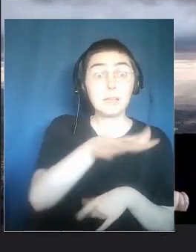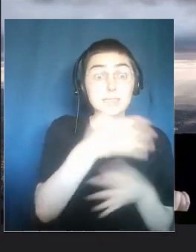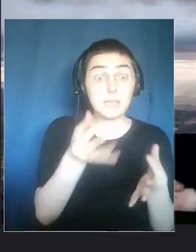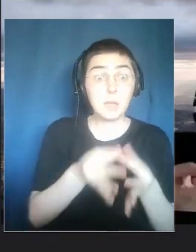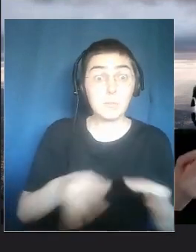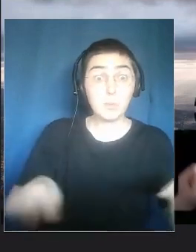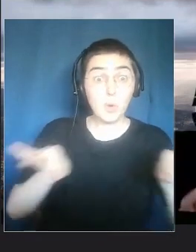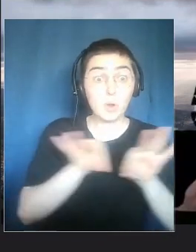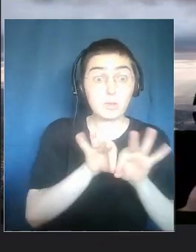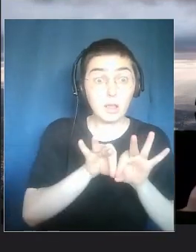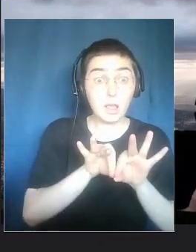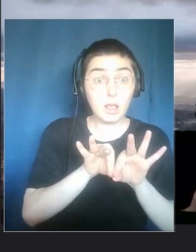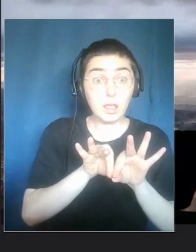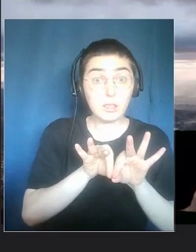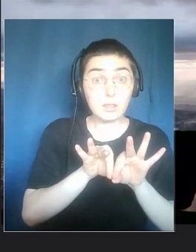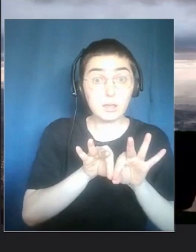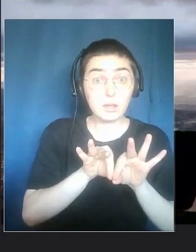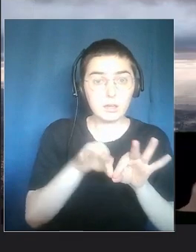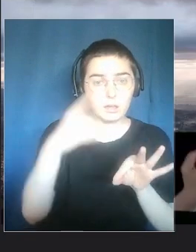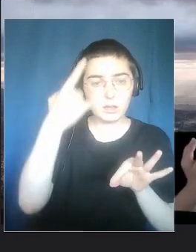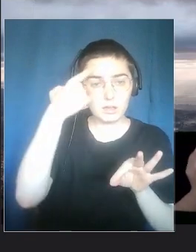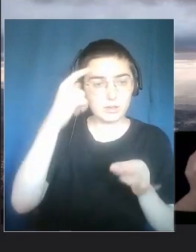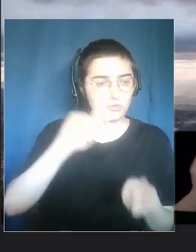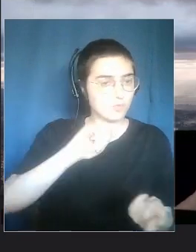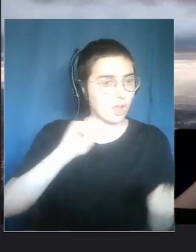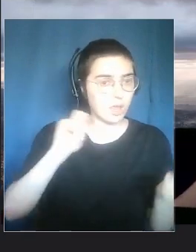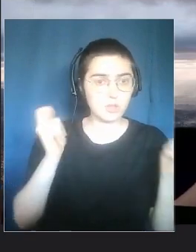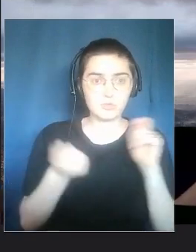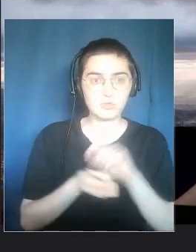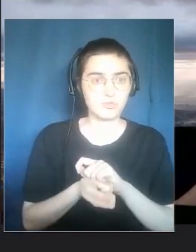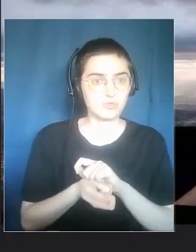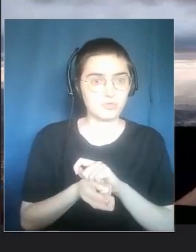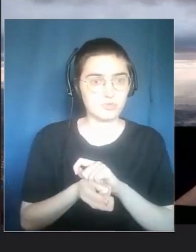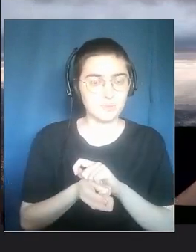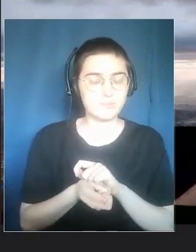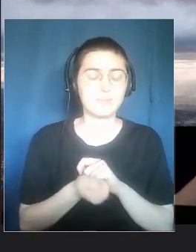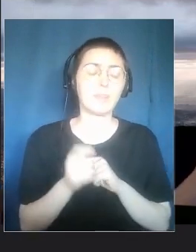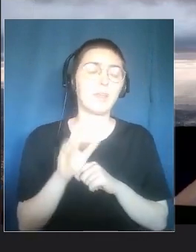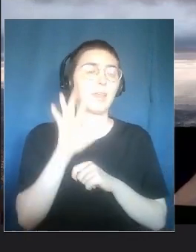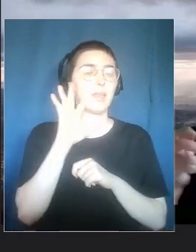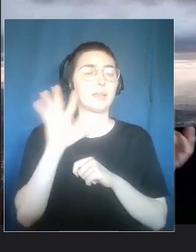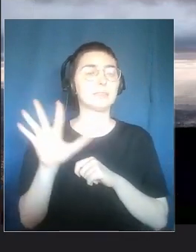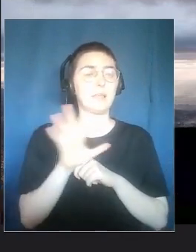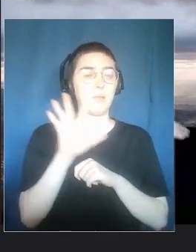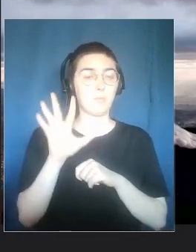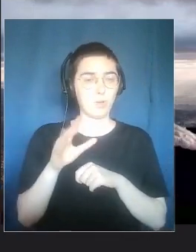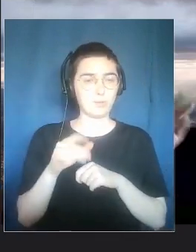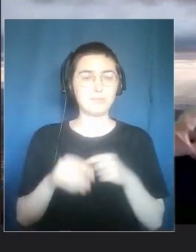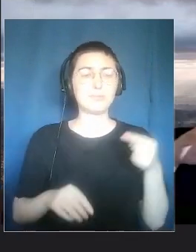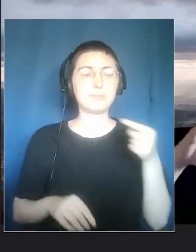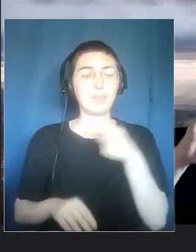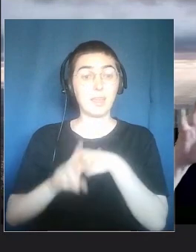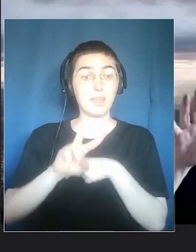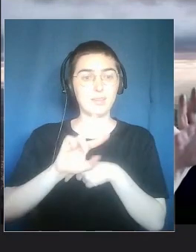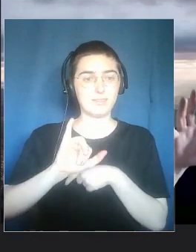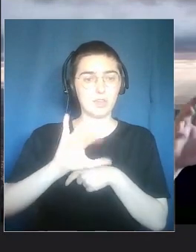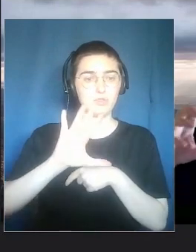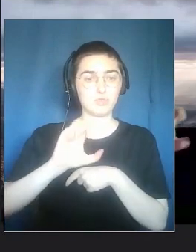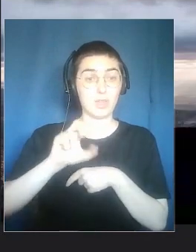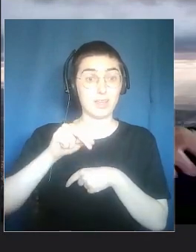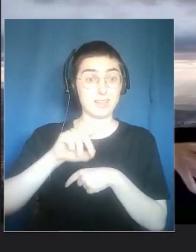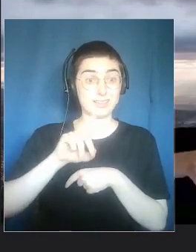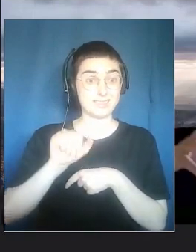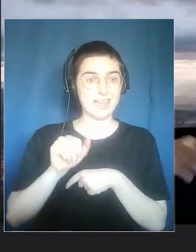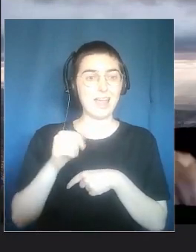perception of people taking part in this laboratory with respect to the past. Two